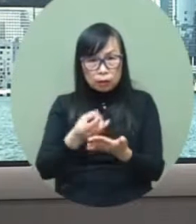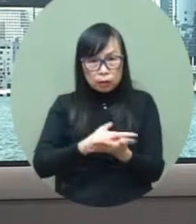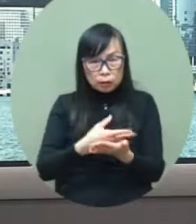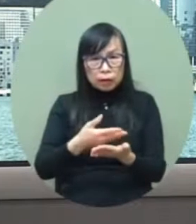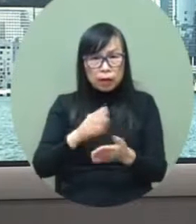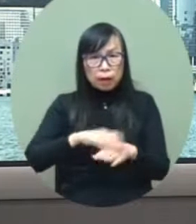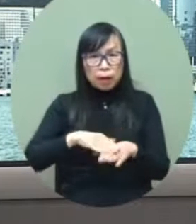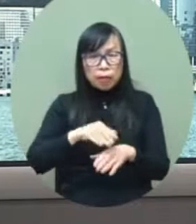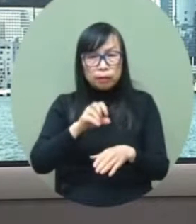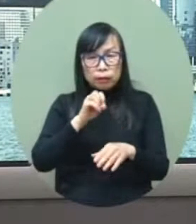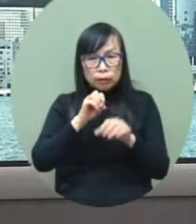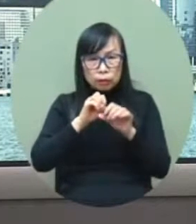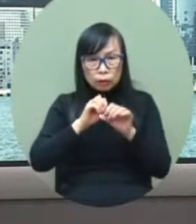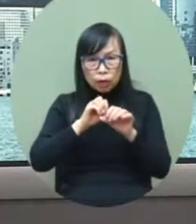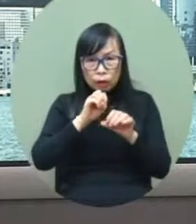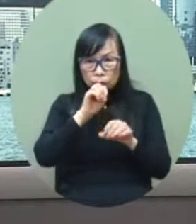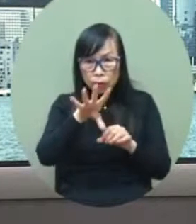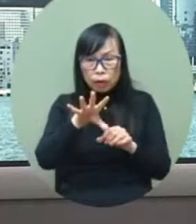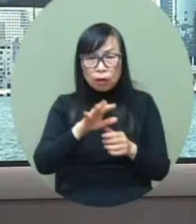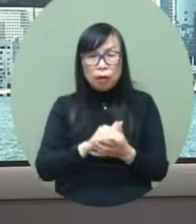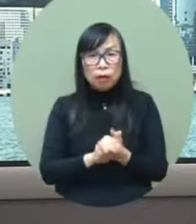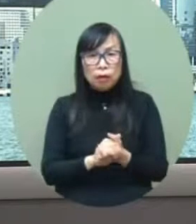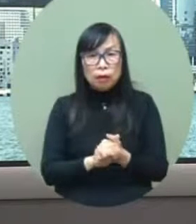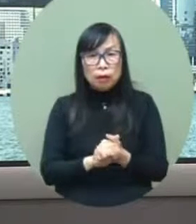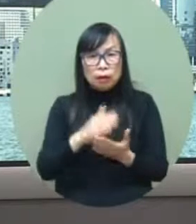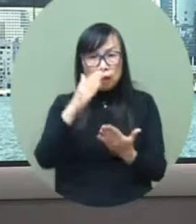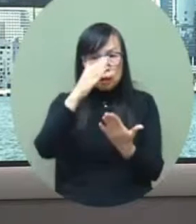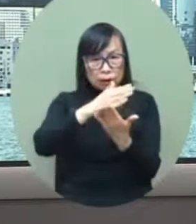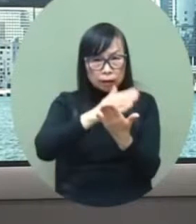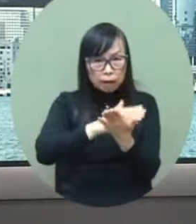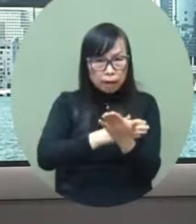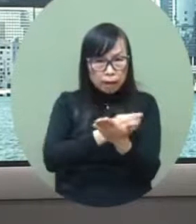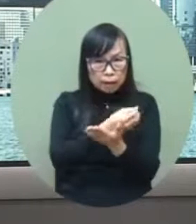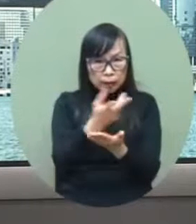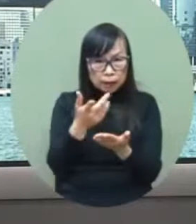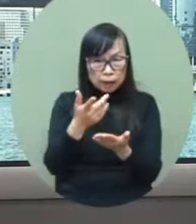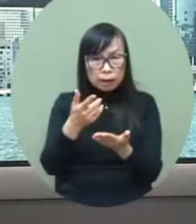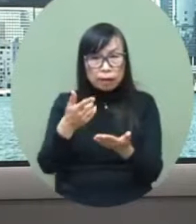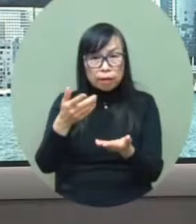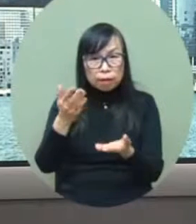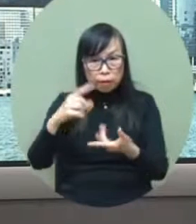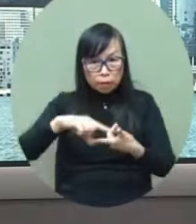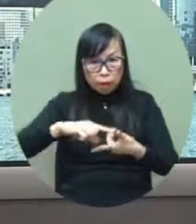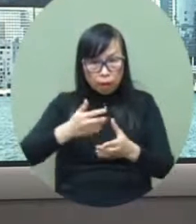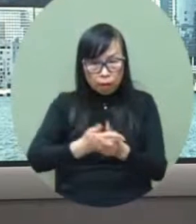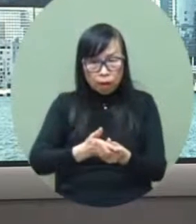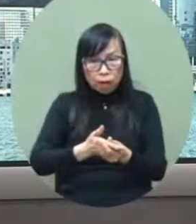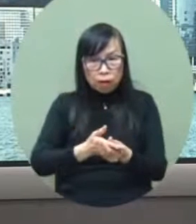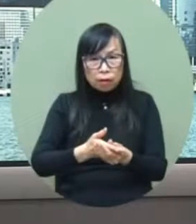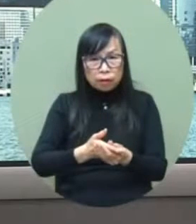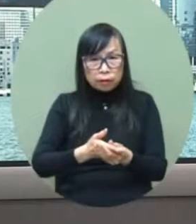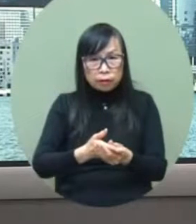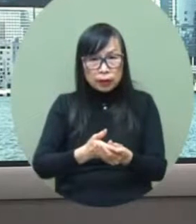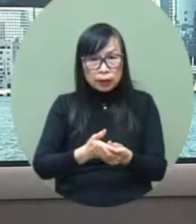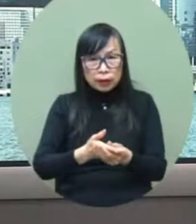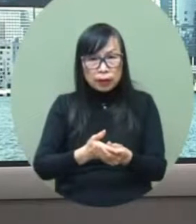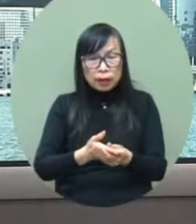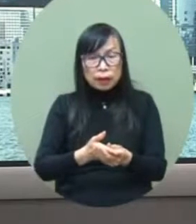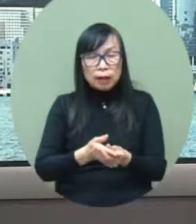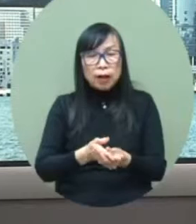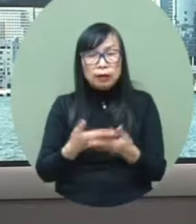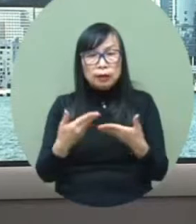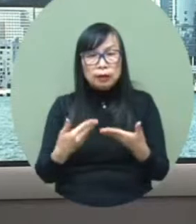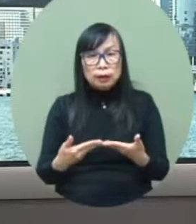we have taken stock of our experience and we have been enhancing our measures i've just discussed